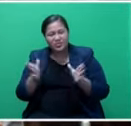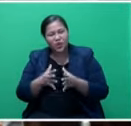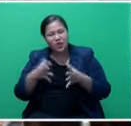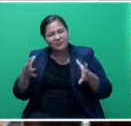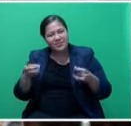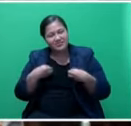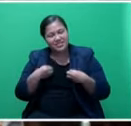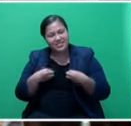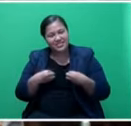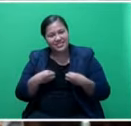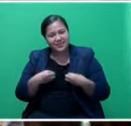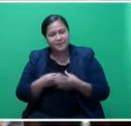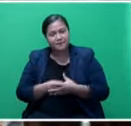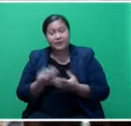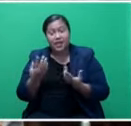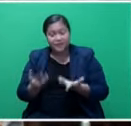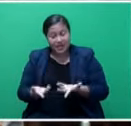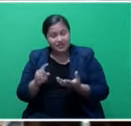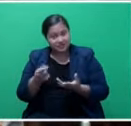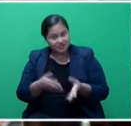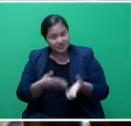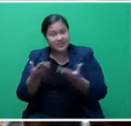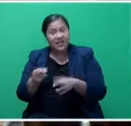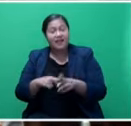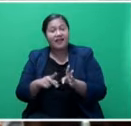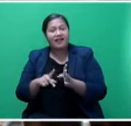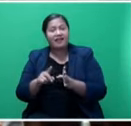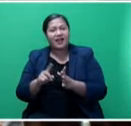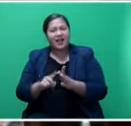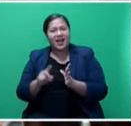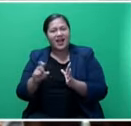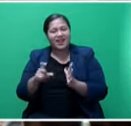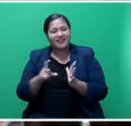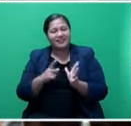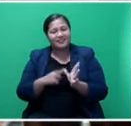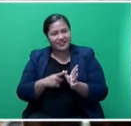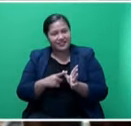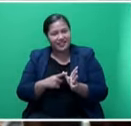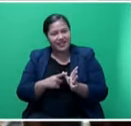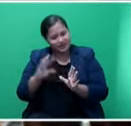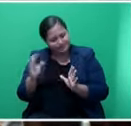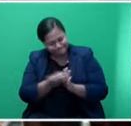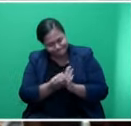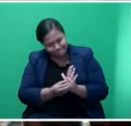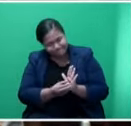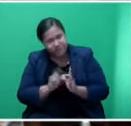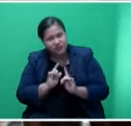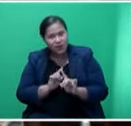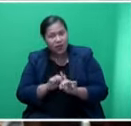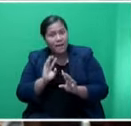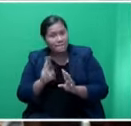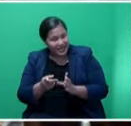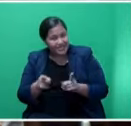Enterprises. It essentially gives the FRCS specific but similar powers